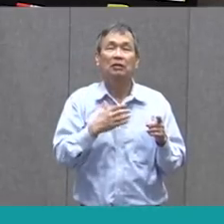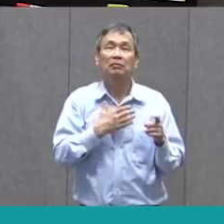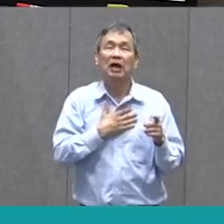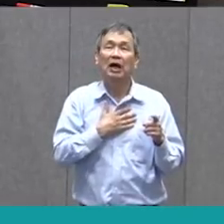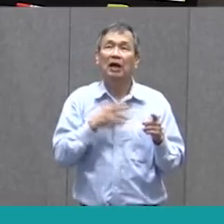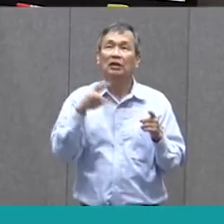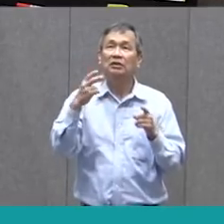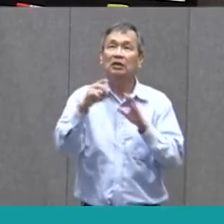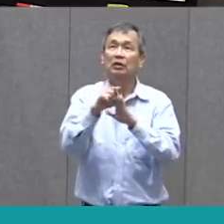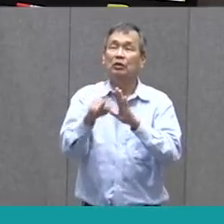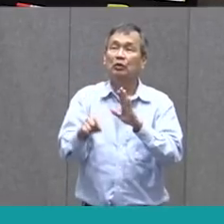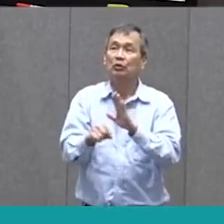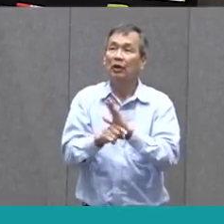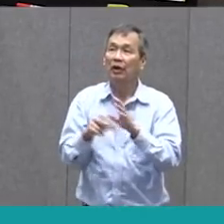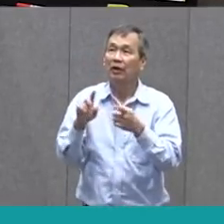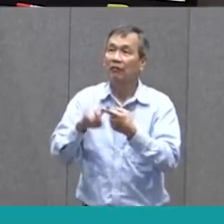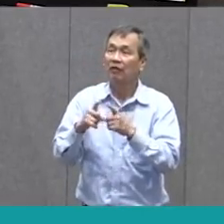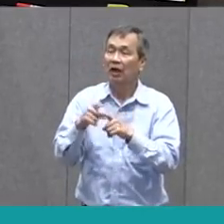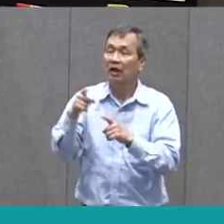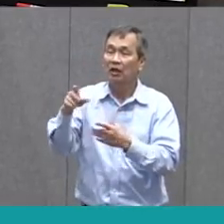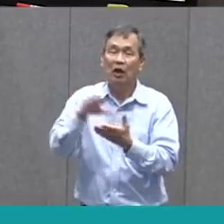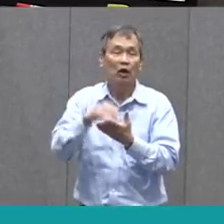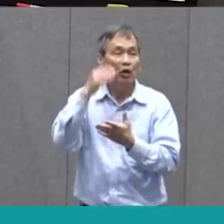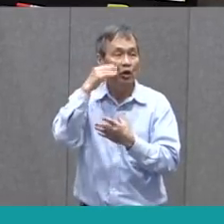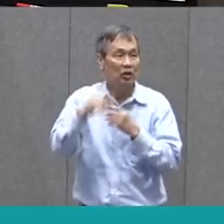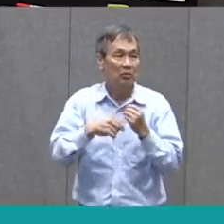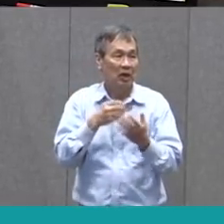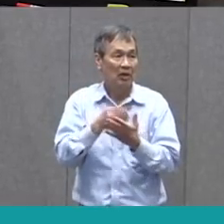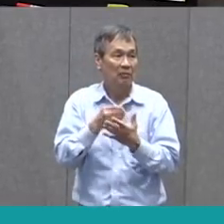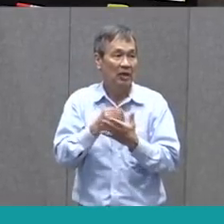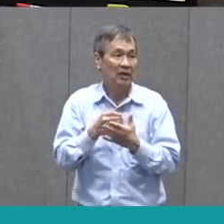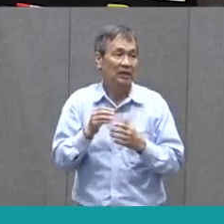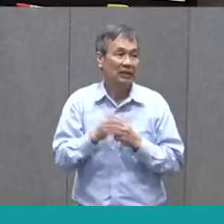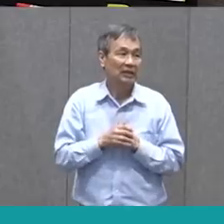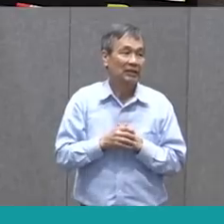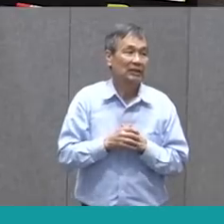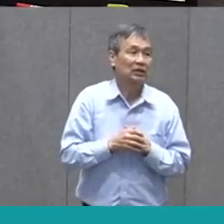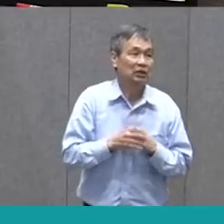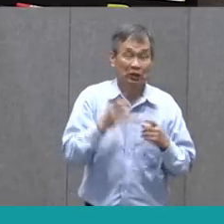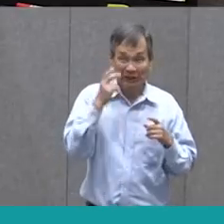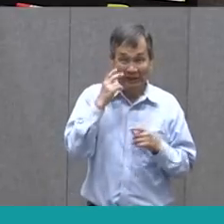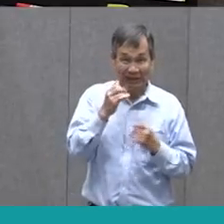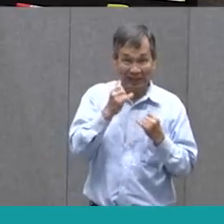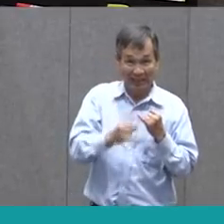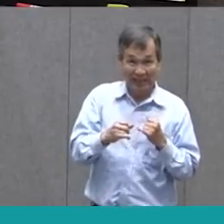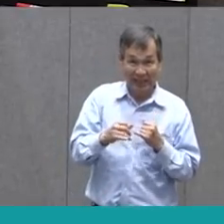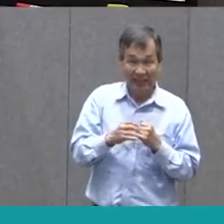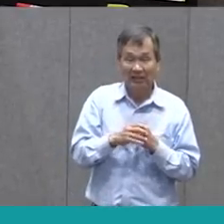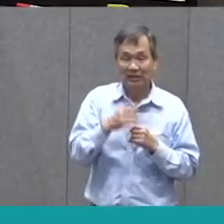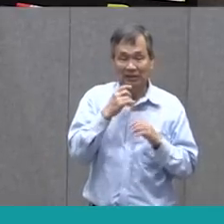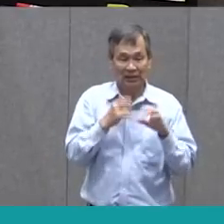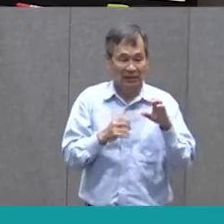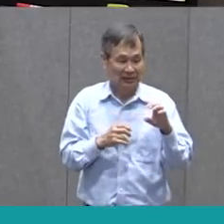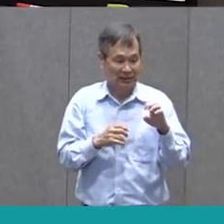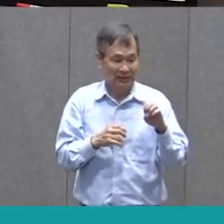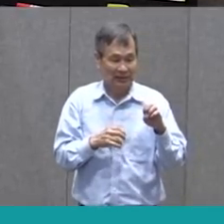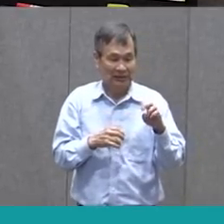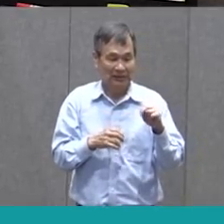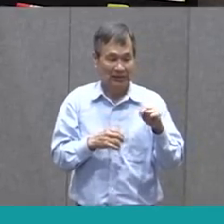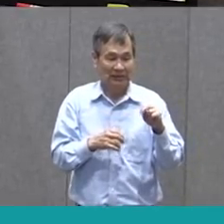who are learning about money. And I see the word, scent, hiding in there at the end. Do you see it too?